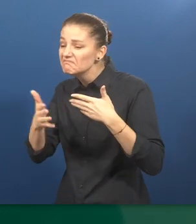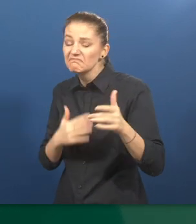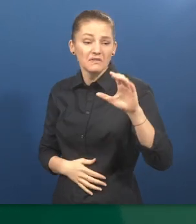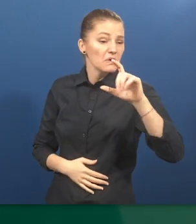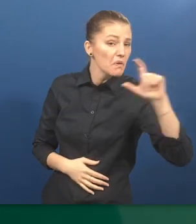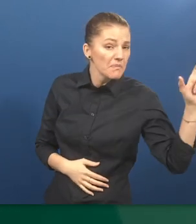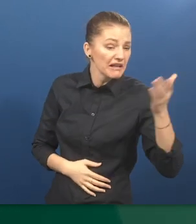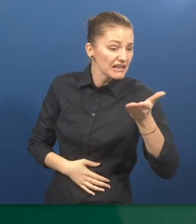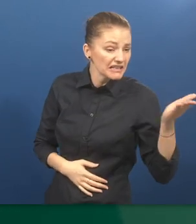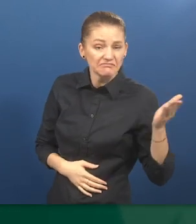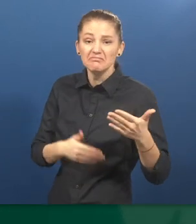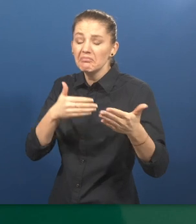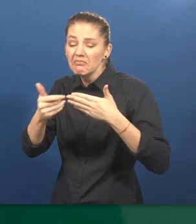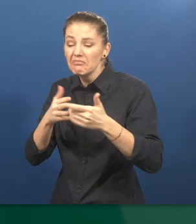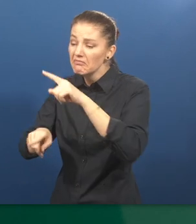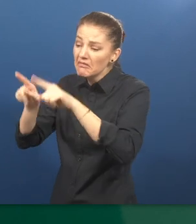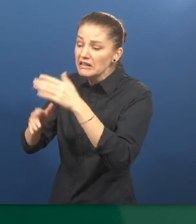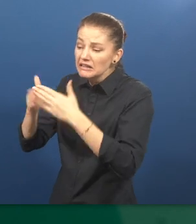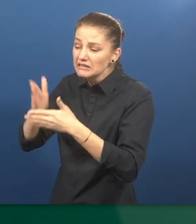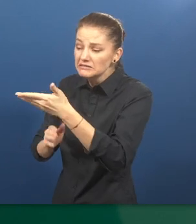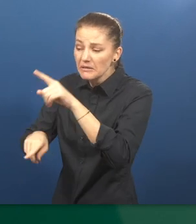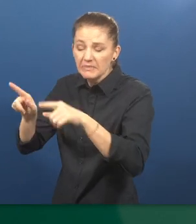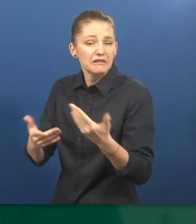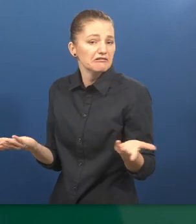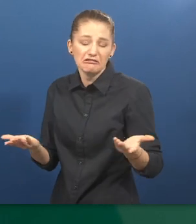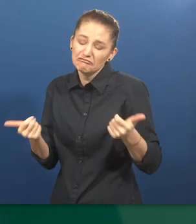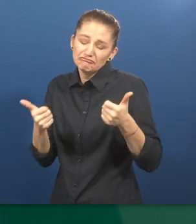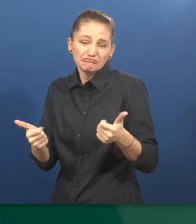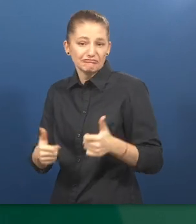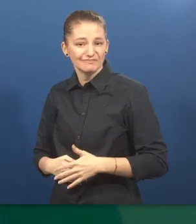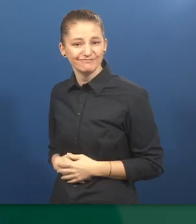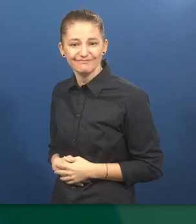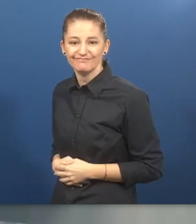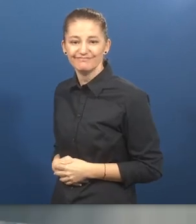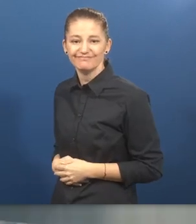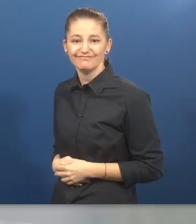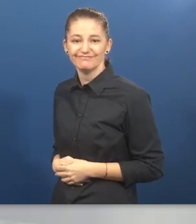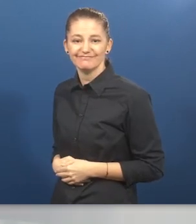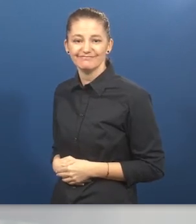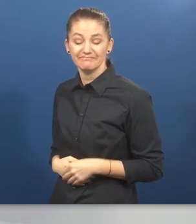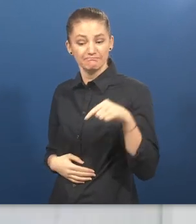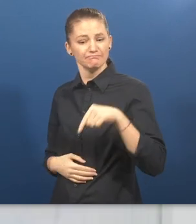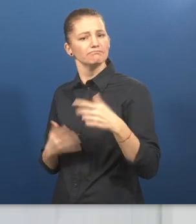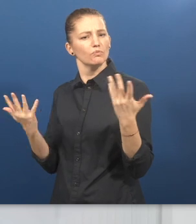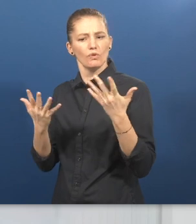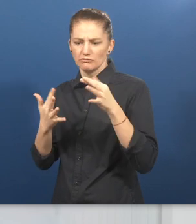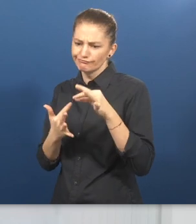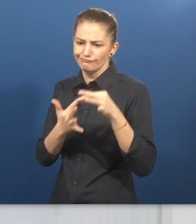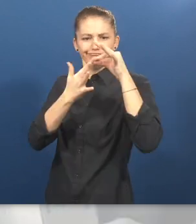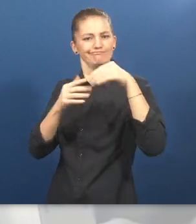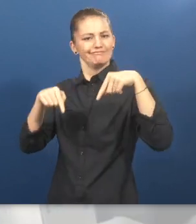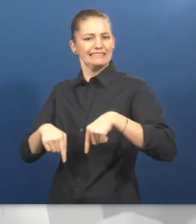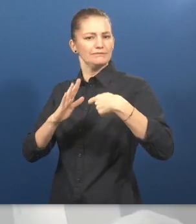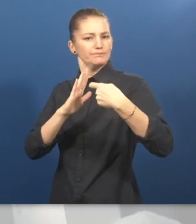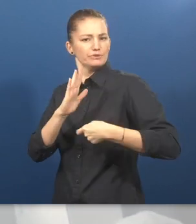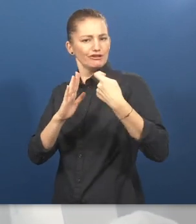independently where and it doesn't matter which kind of company which kind of disability. What is unique and innovative